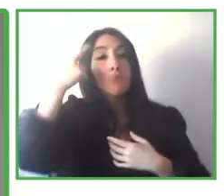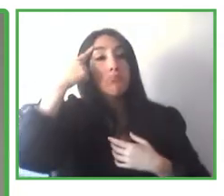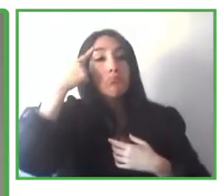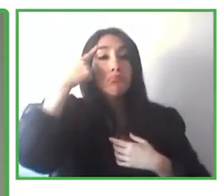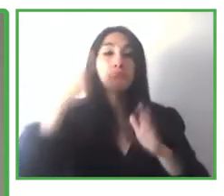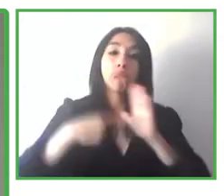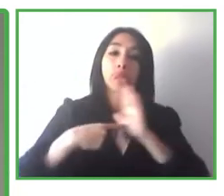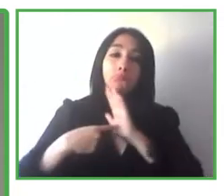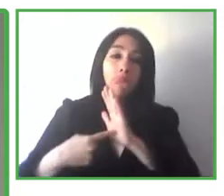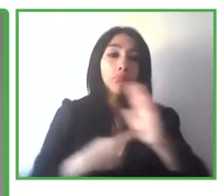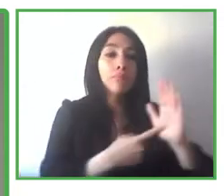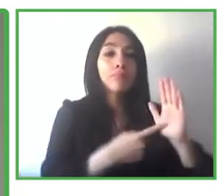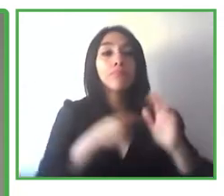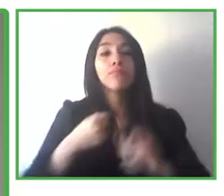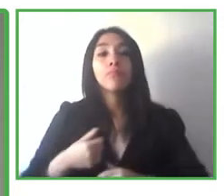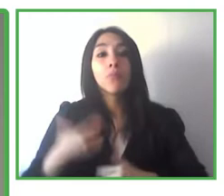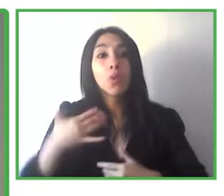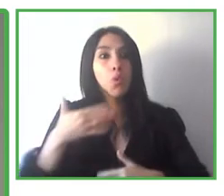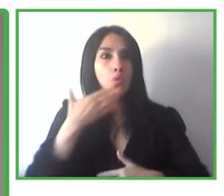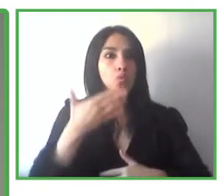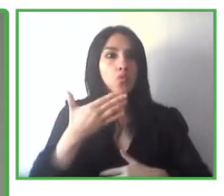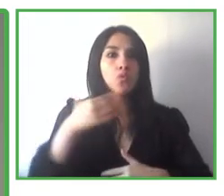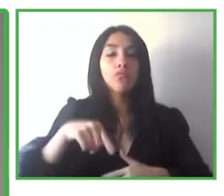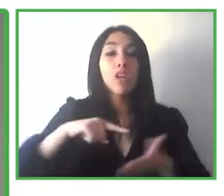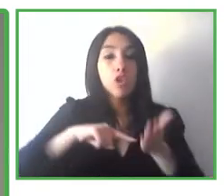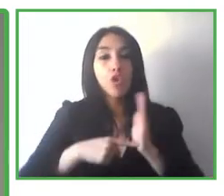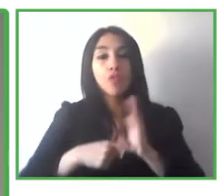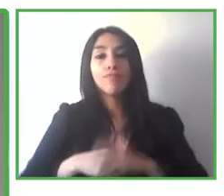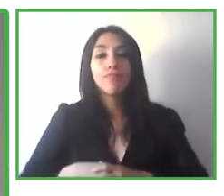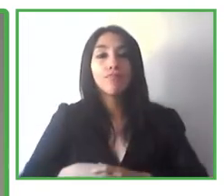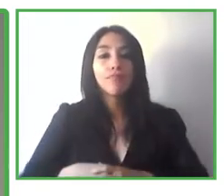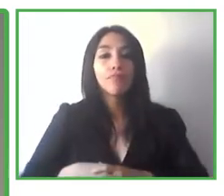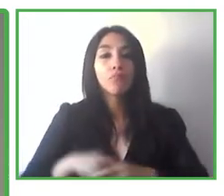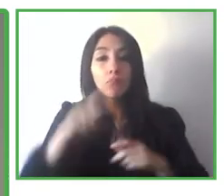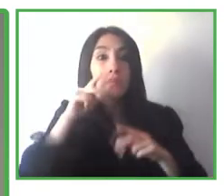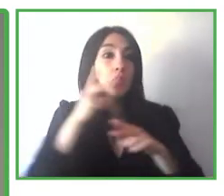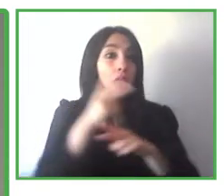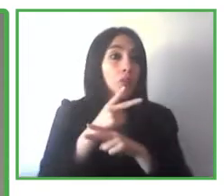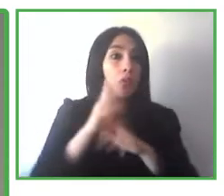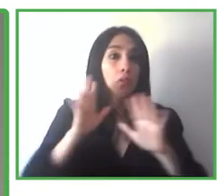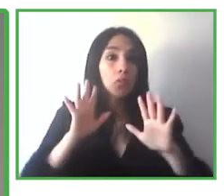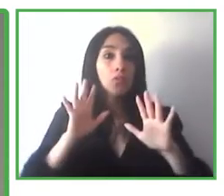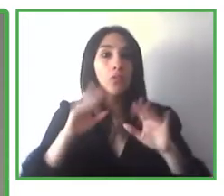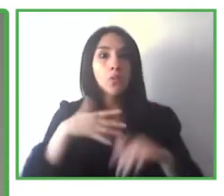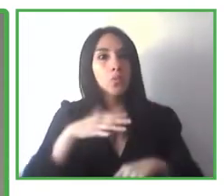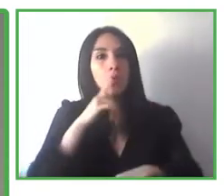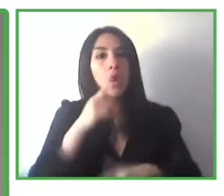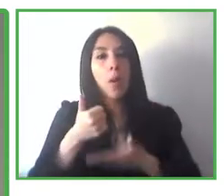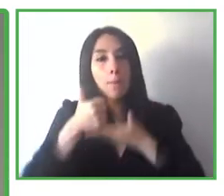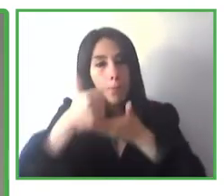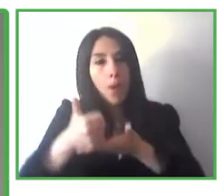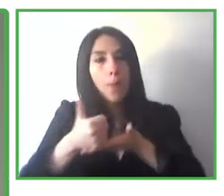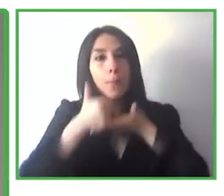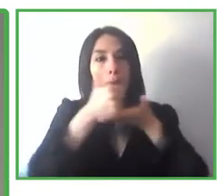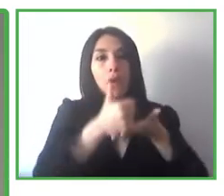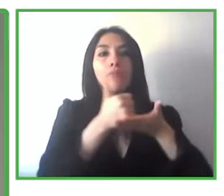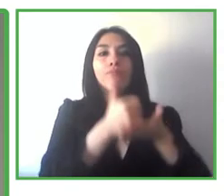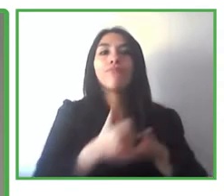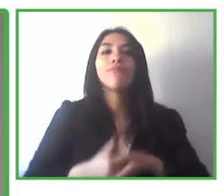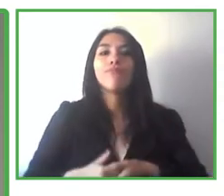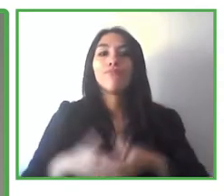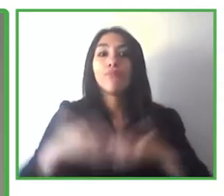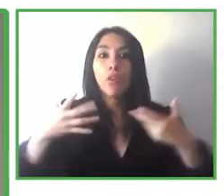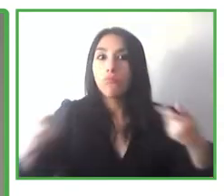good and comprehensive view regarding how the new technologies are actually helping and making a contribution